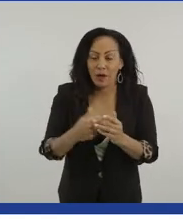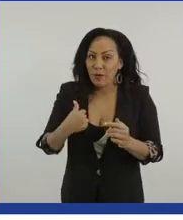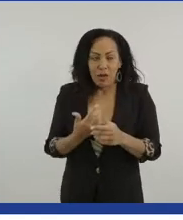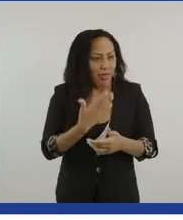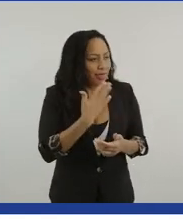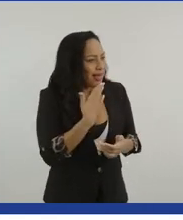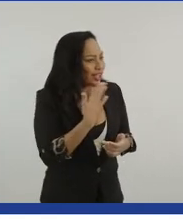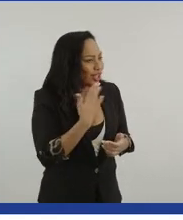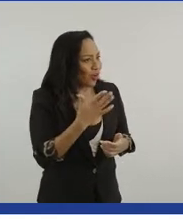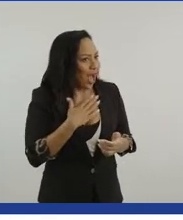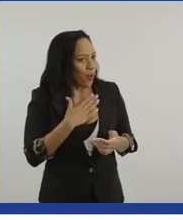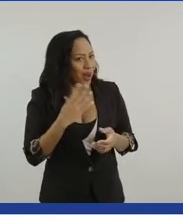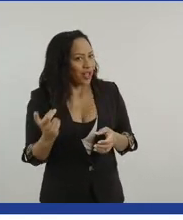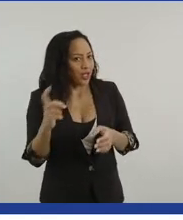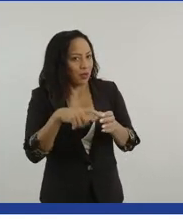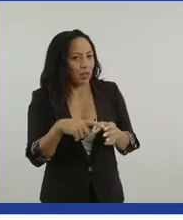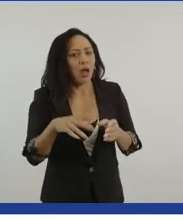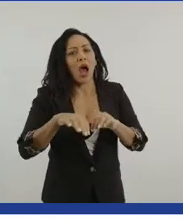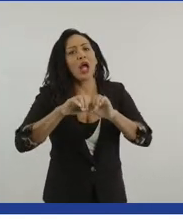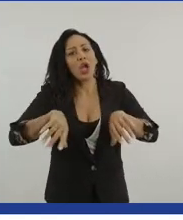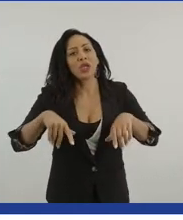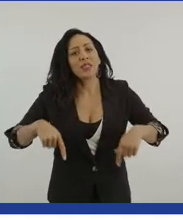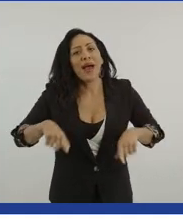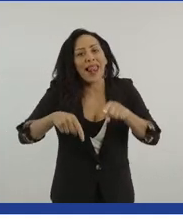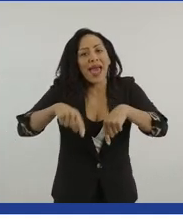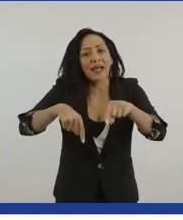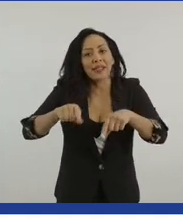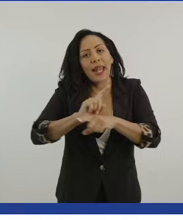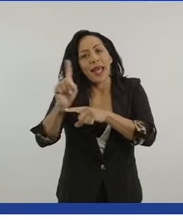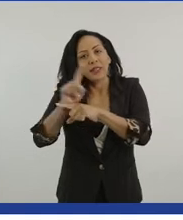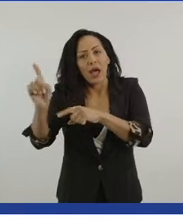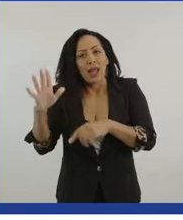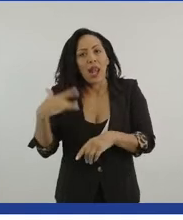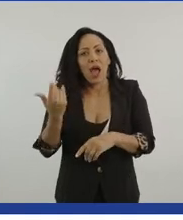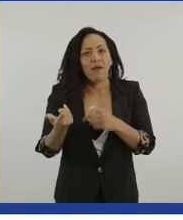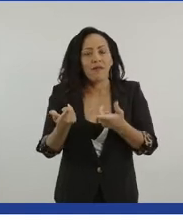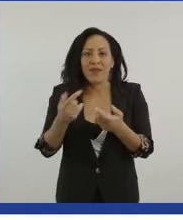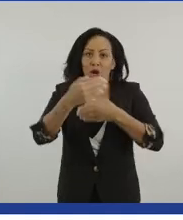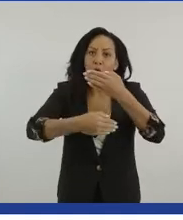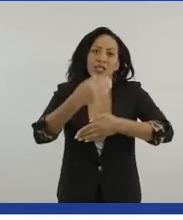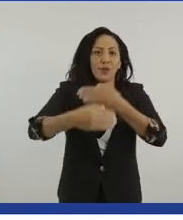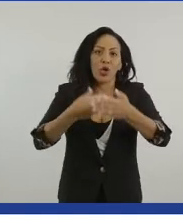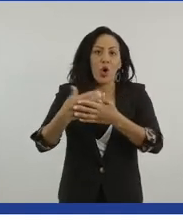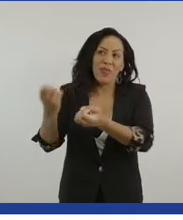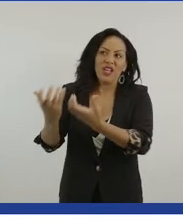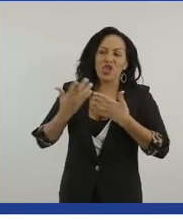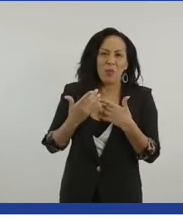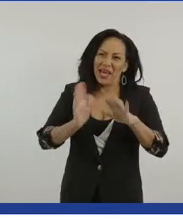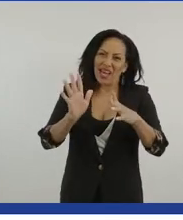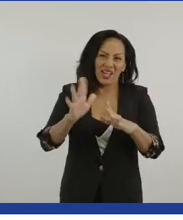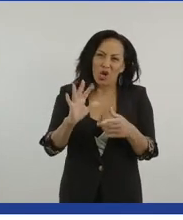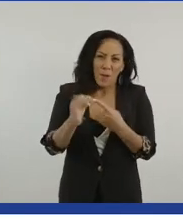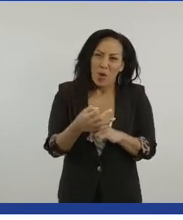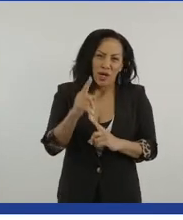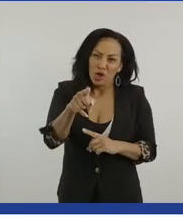own kind of memory is, I mean, I lost my legs later in life and I was actually told when I was in hospital, there's no point even trying to walk. You might as well just use the